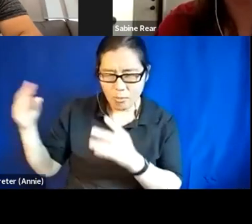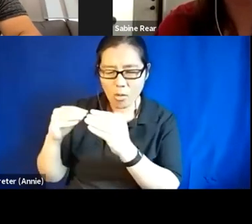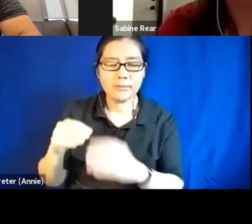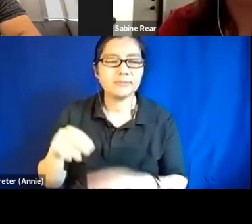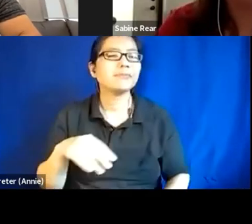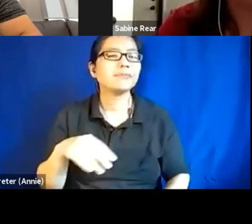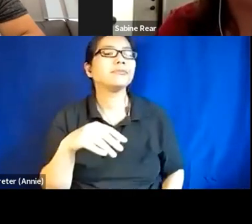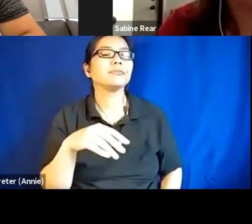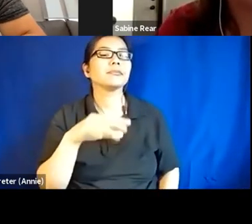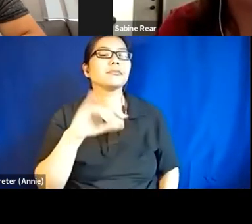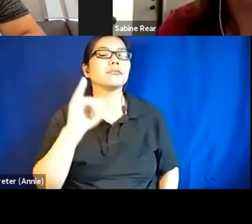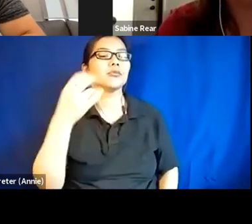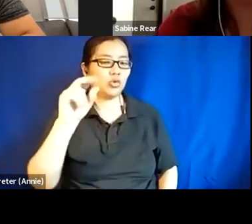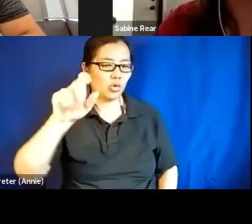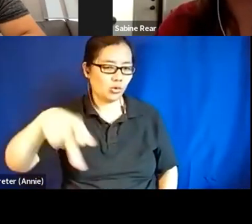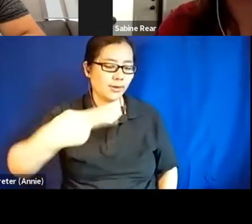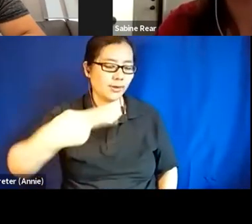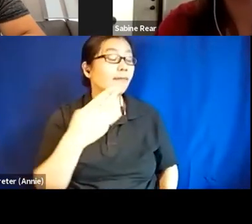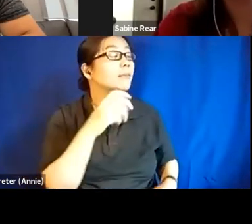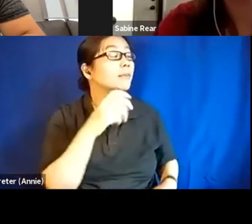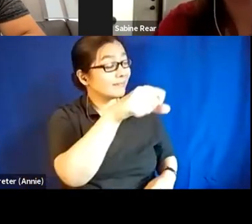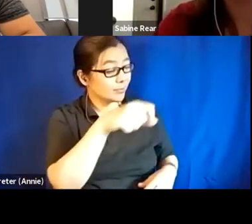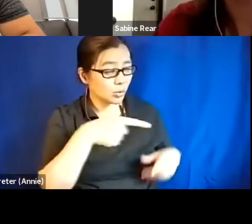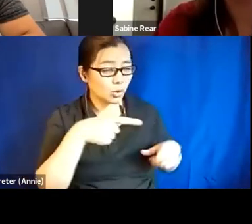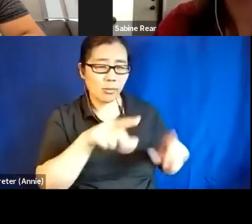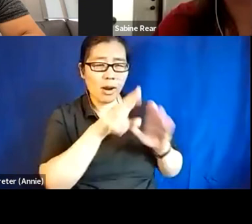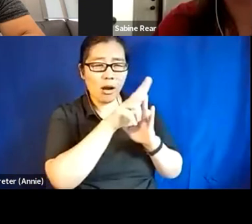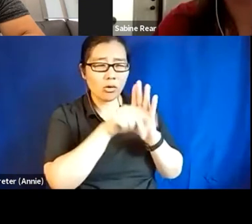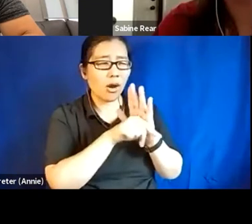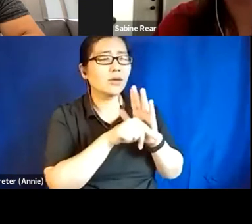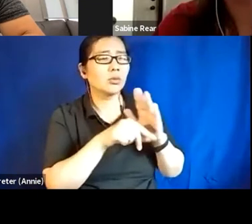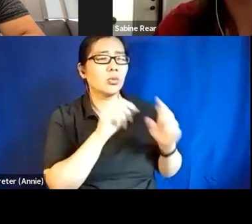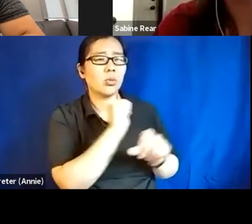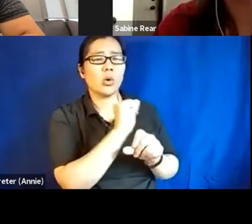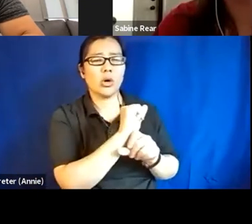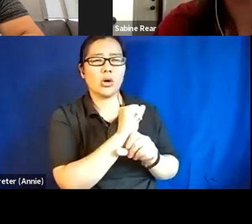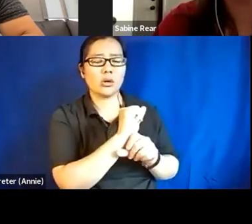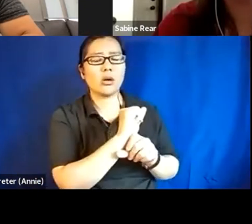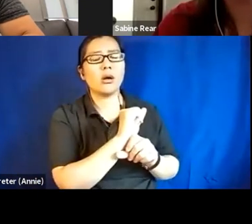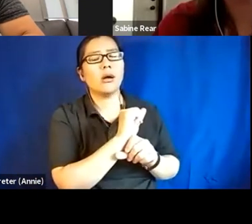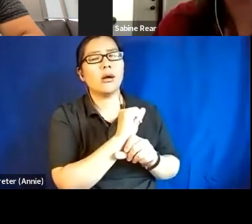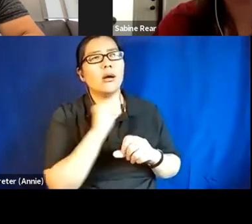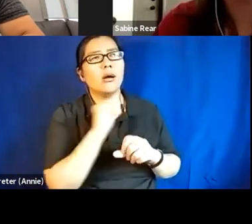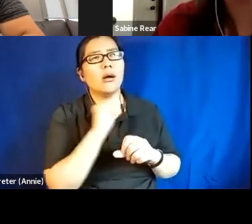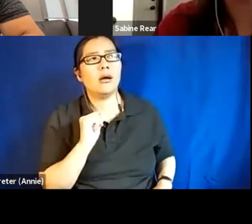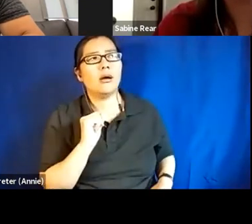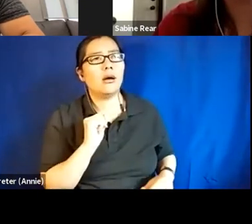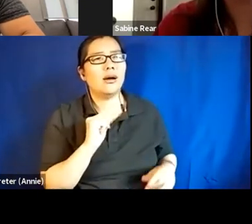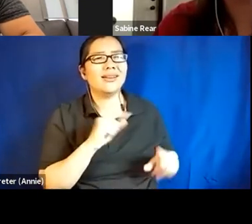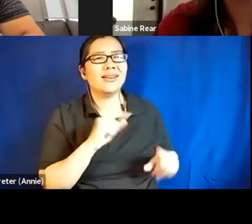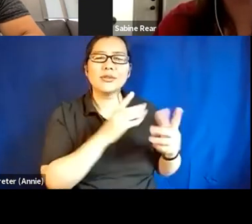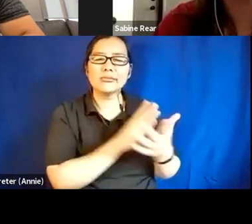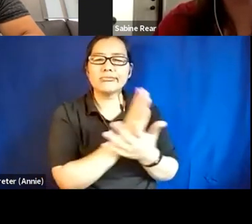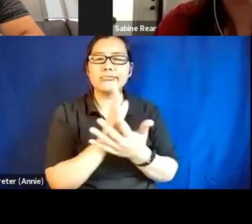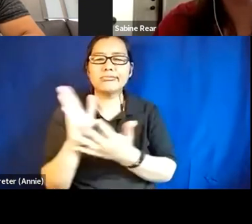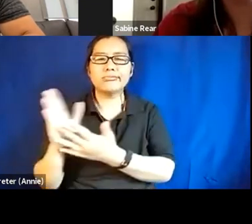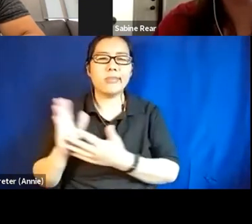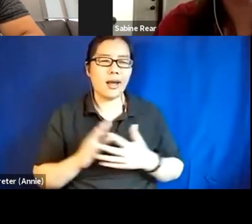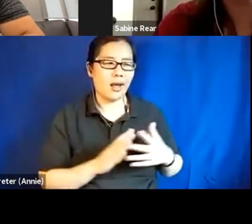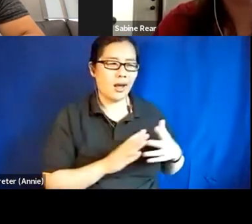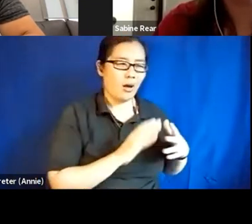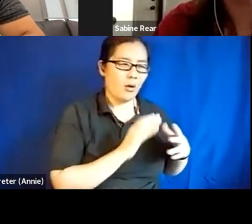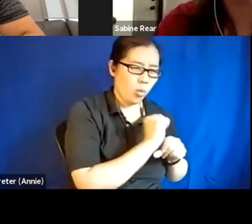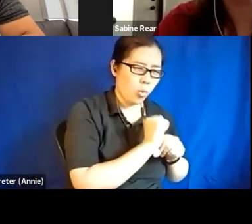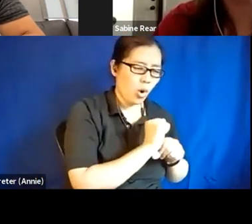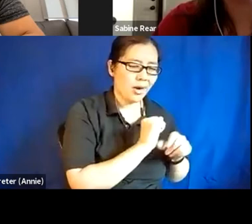during my undergraduate work, uh, we've studied, uh, different populations and how they migrate into, uh, mainstream media. And,